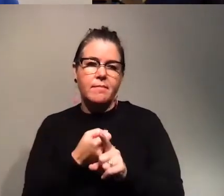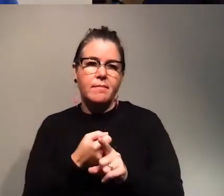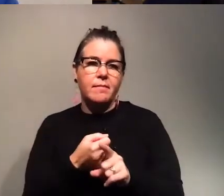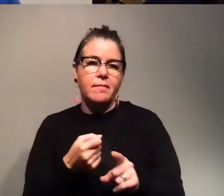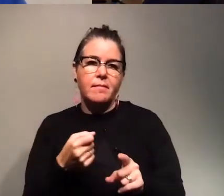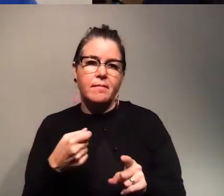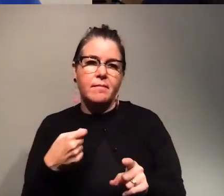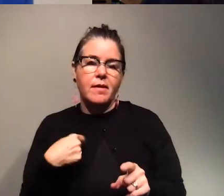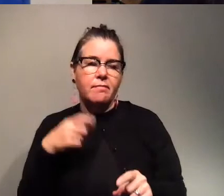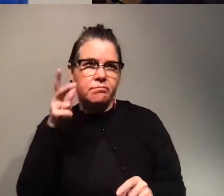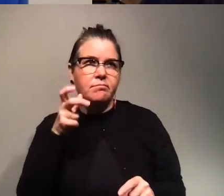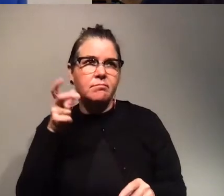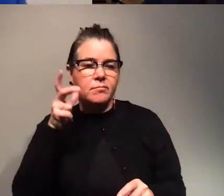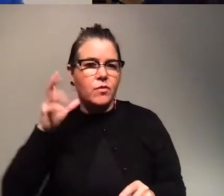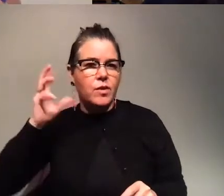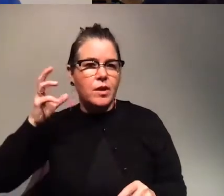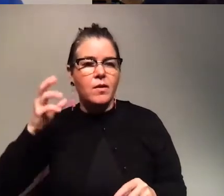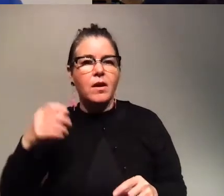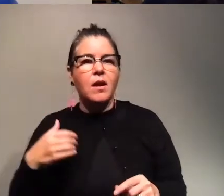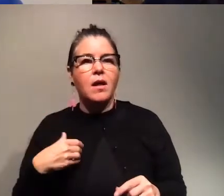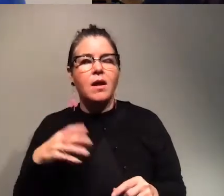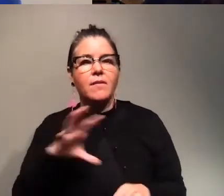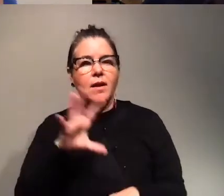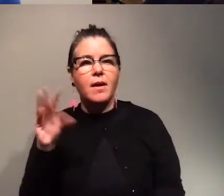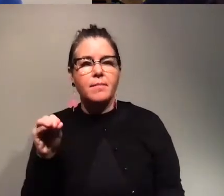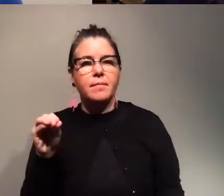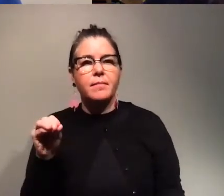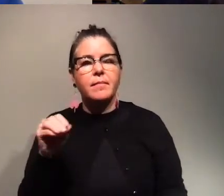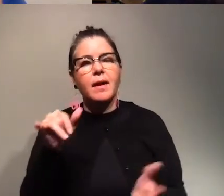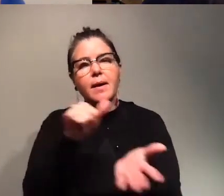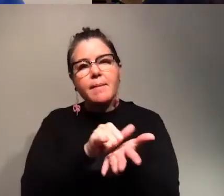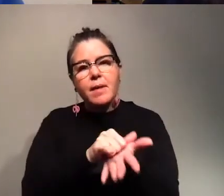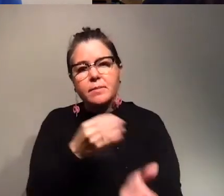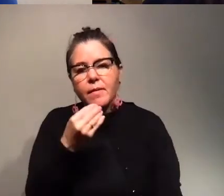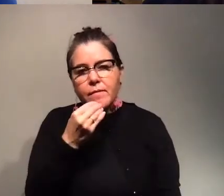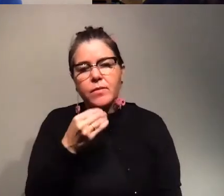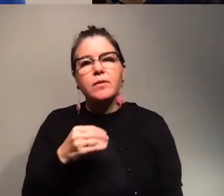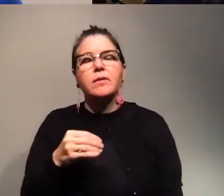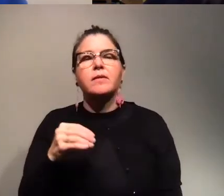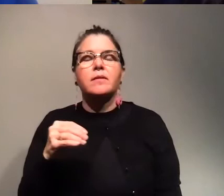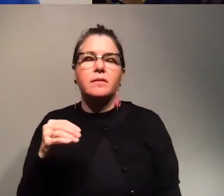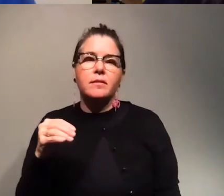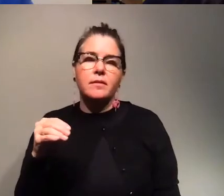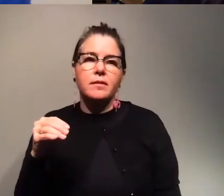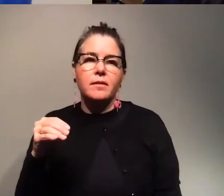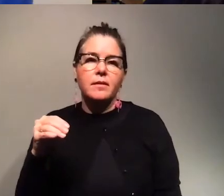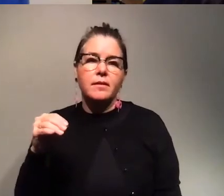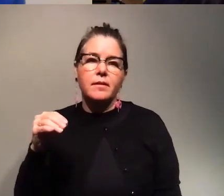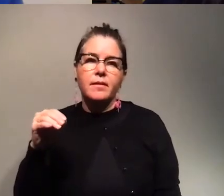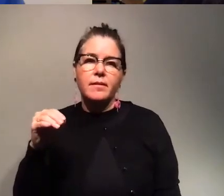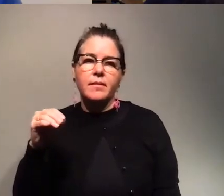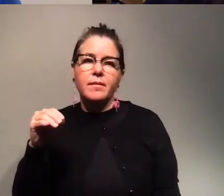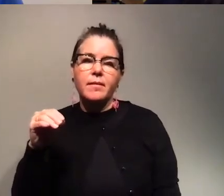all over the radio so there are a lot of companies like impossible food and big young burger that are creating plants based